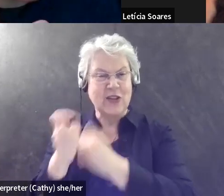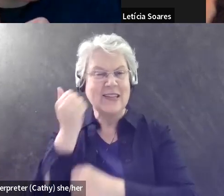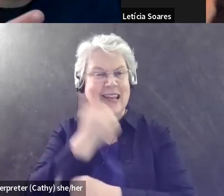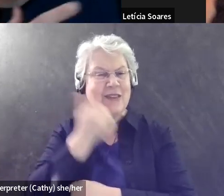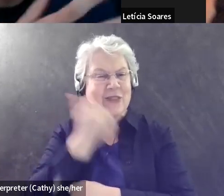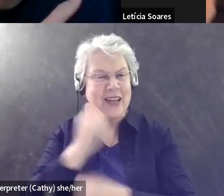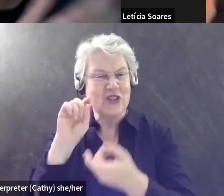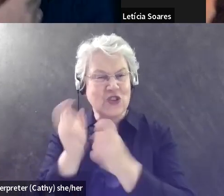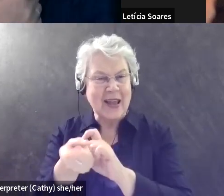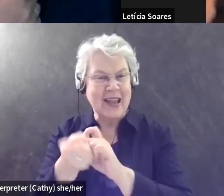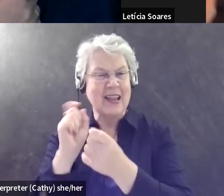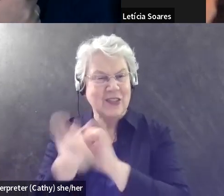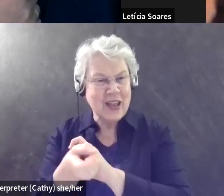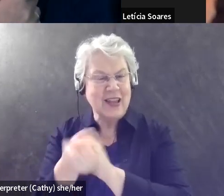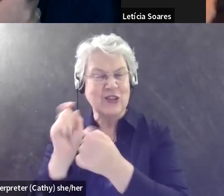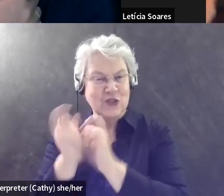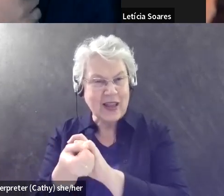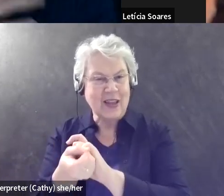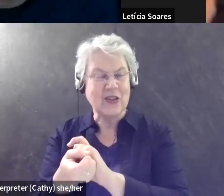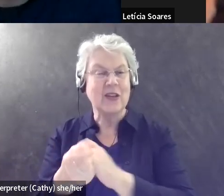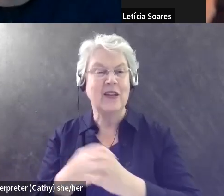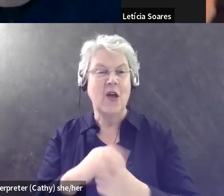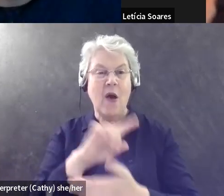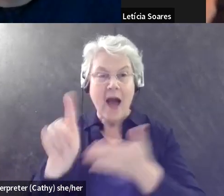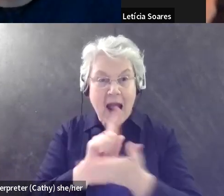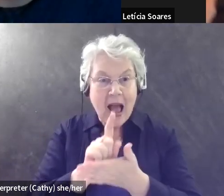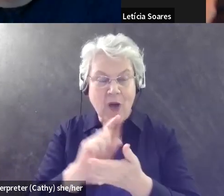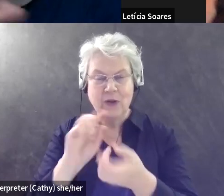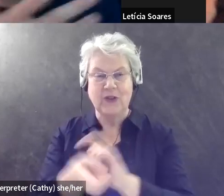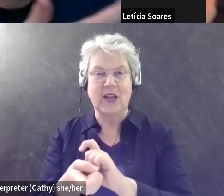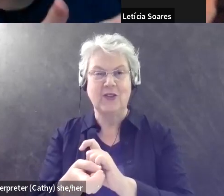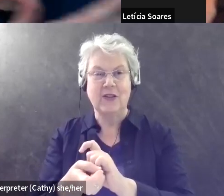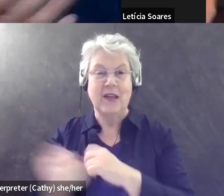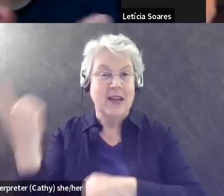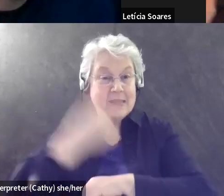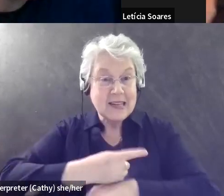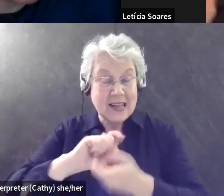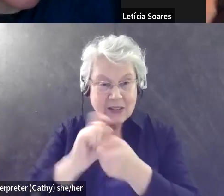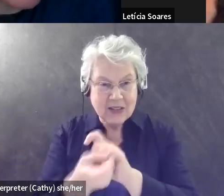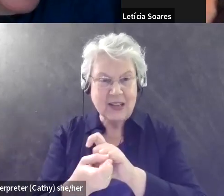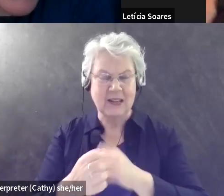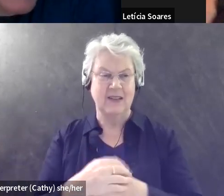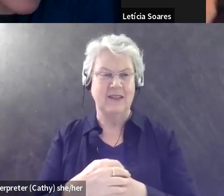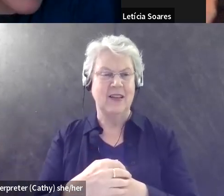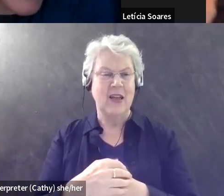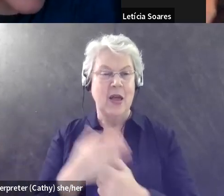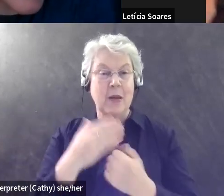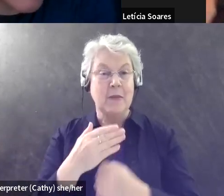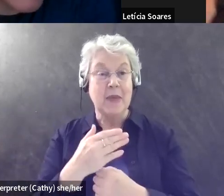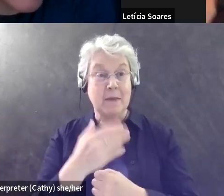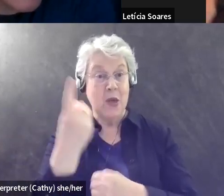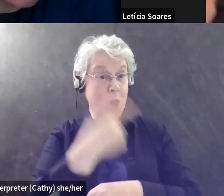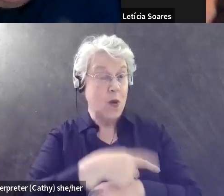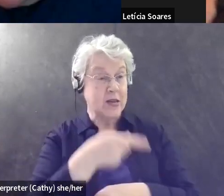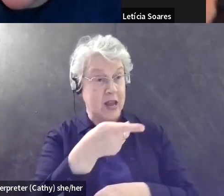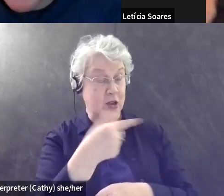changes. And even within the day you said, and, and a lot of people don't realize this and they might see, maybe someone sees you out with a cane one day and